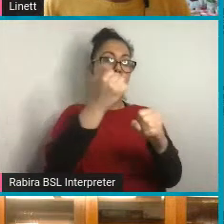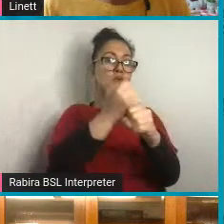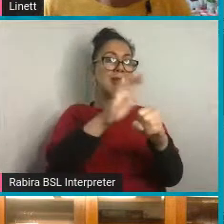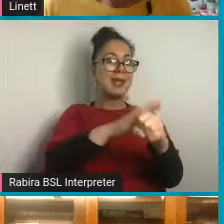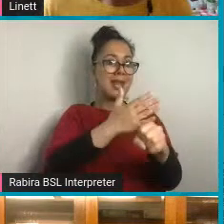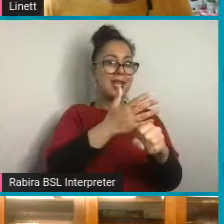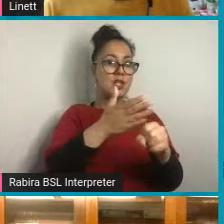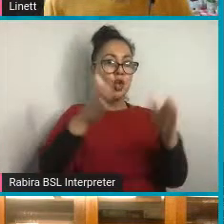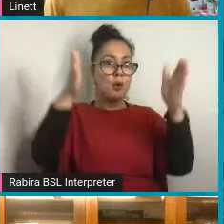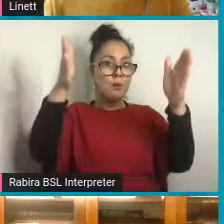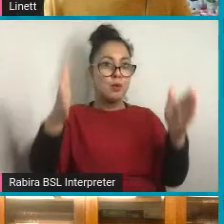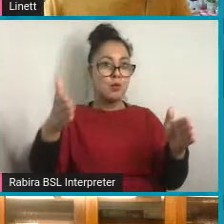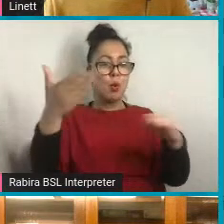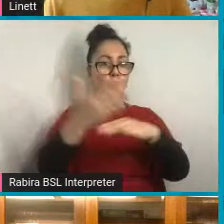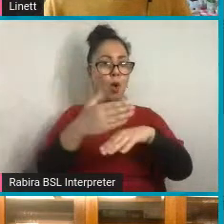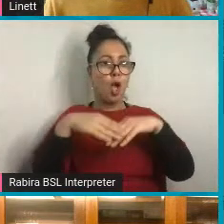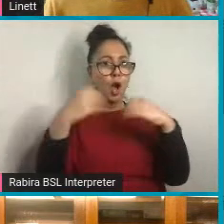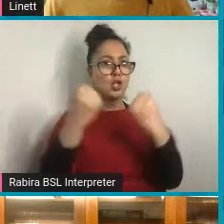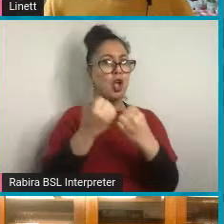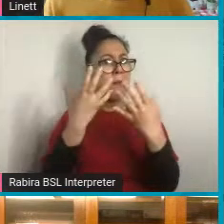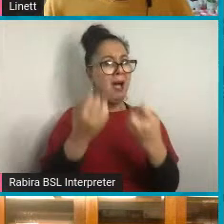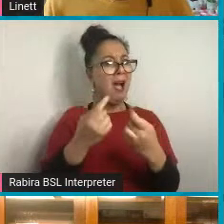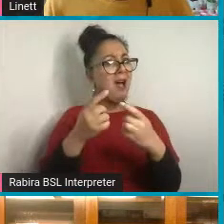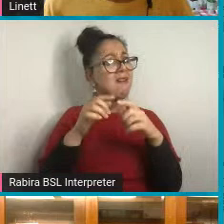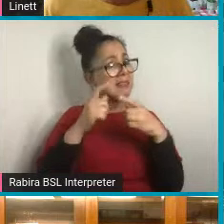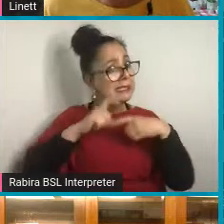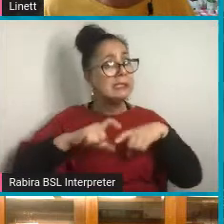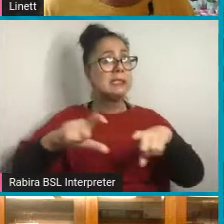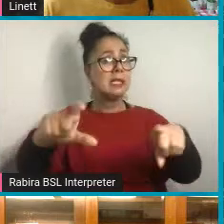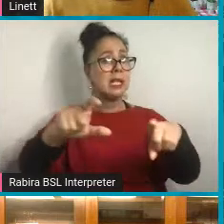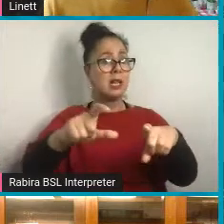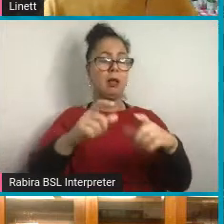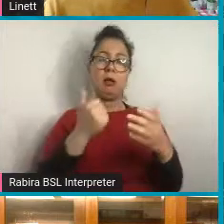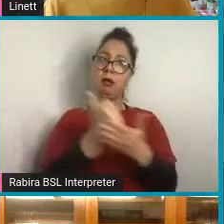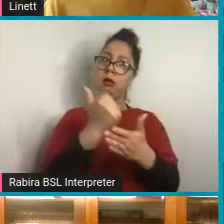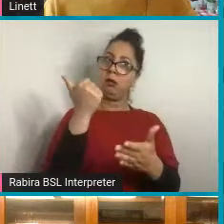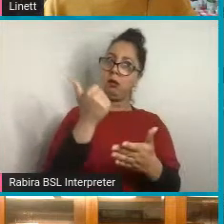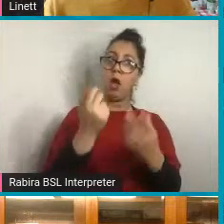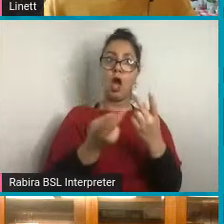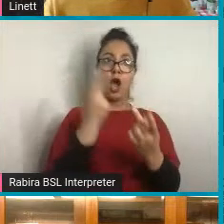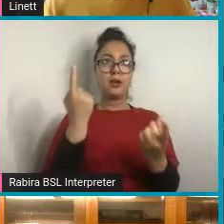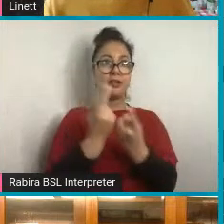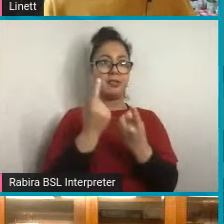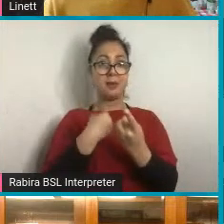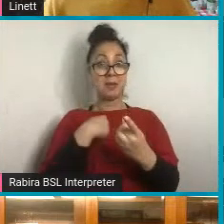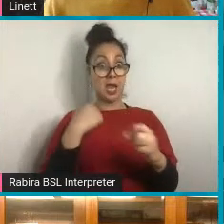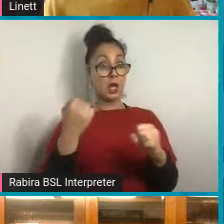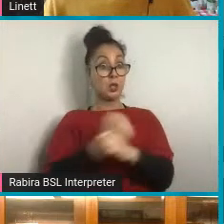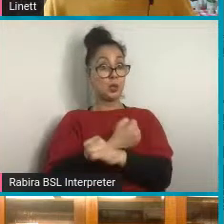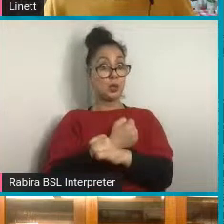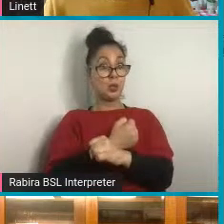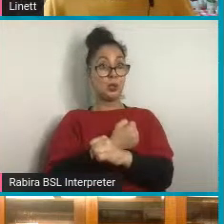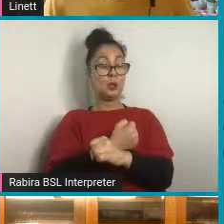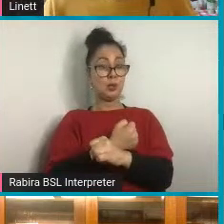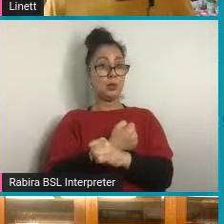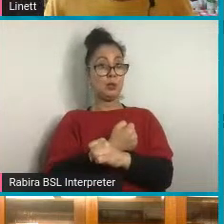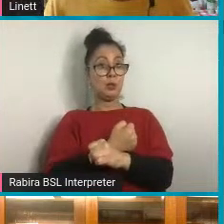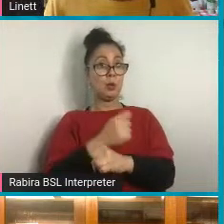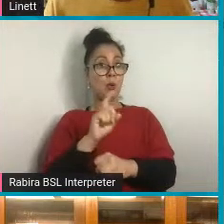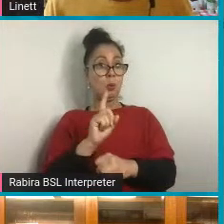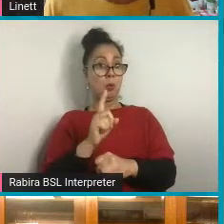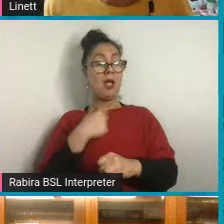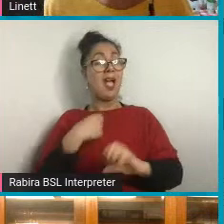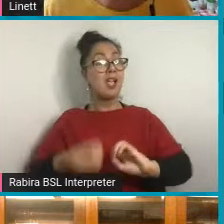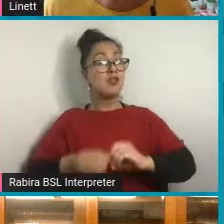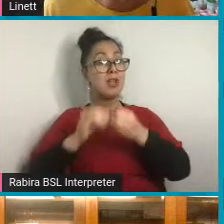Fantastic. And that's another thing that I do as well. I didn't say a bit more about my practice, but I